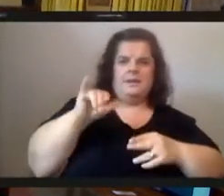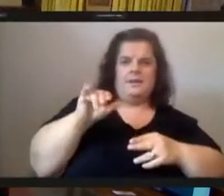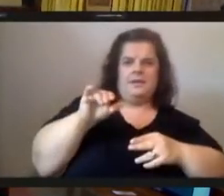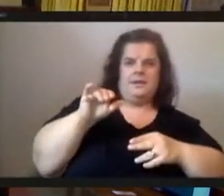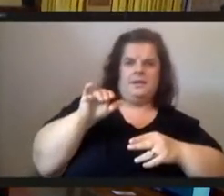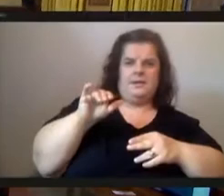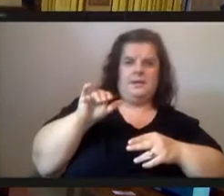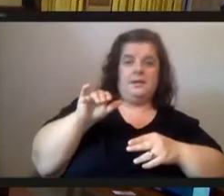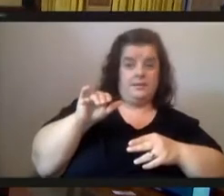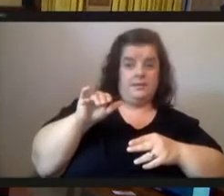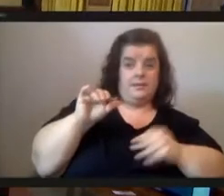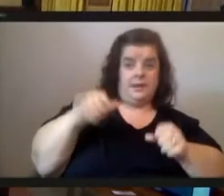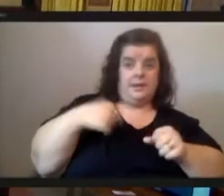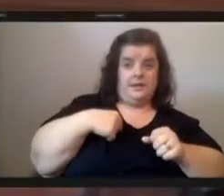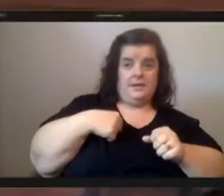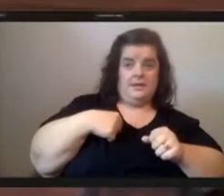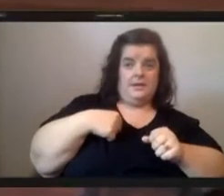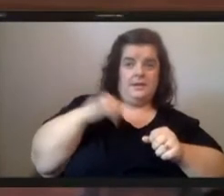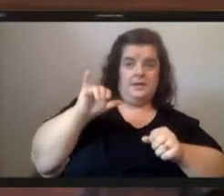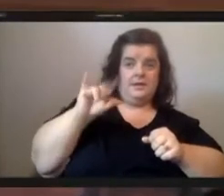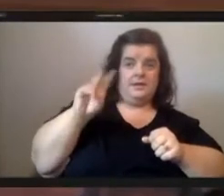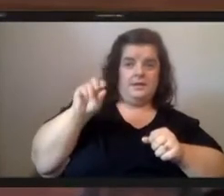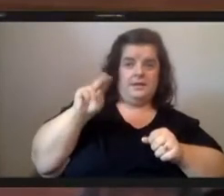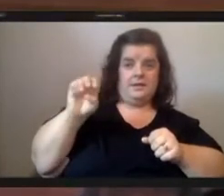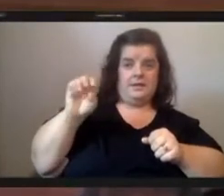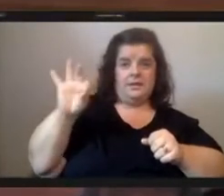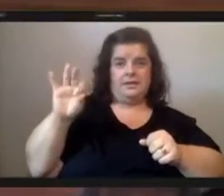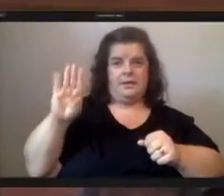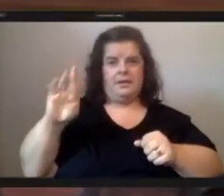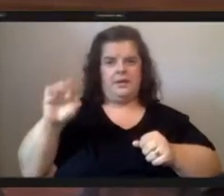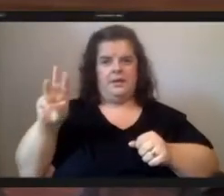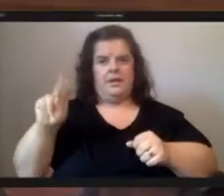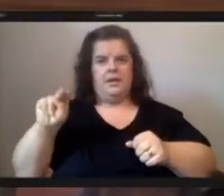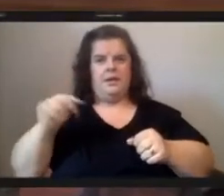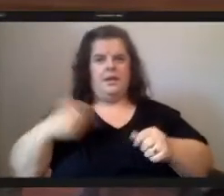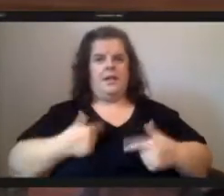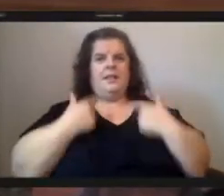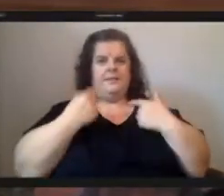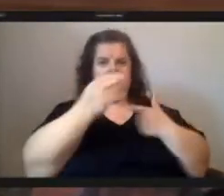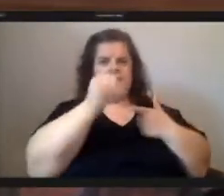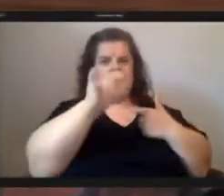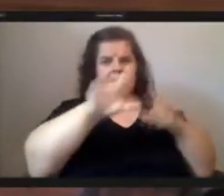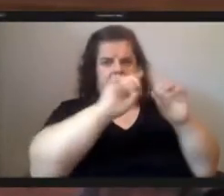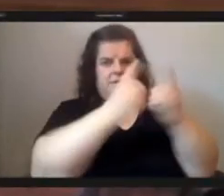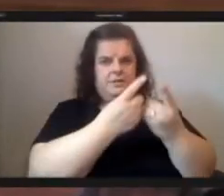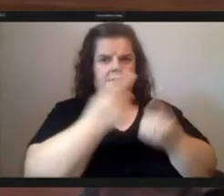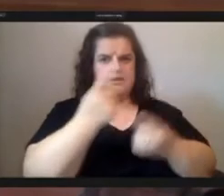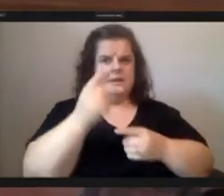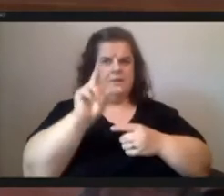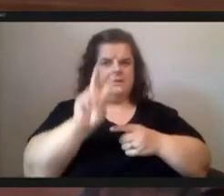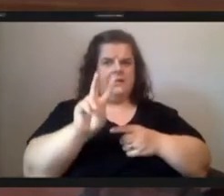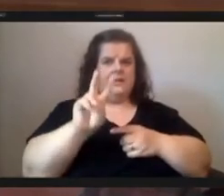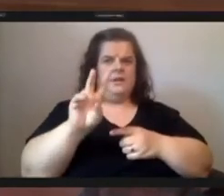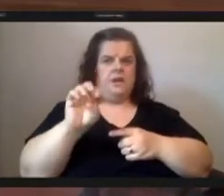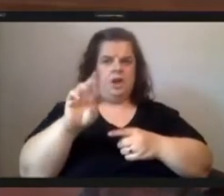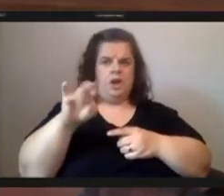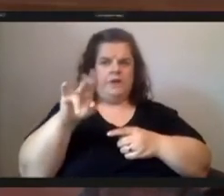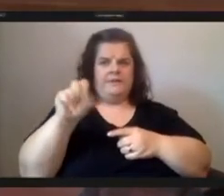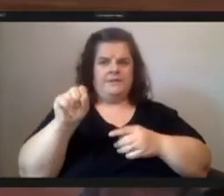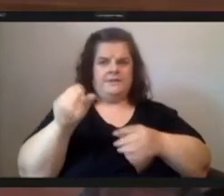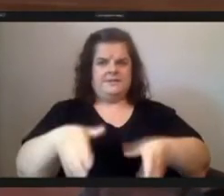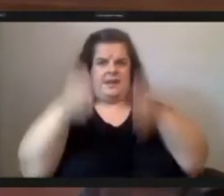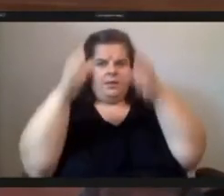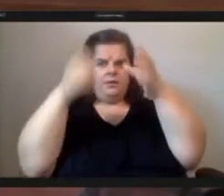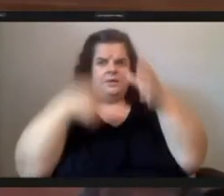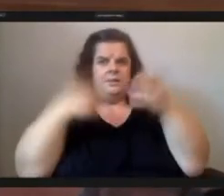my name is yvonne f brown i live up in the hill district katie rivers tires i'm here today and i'm